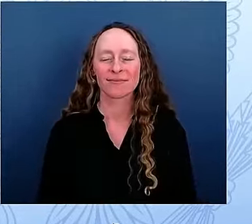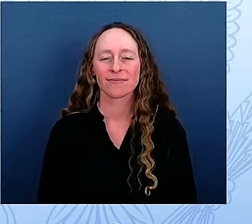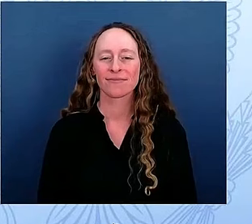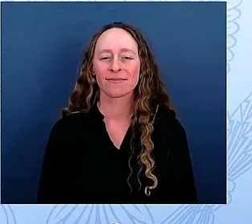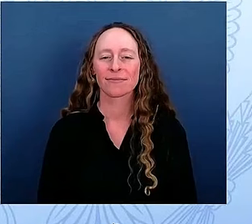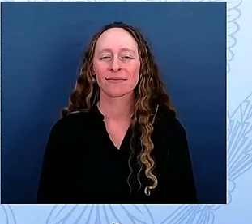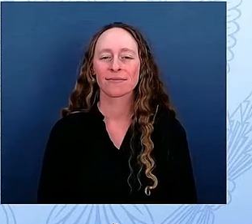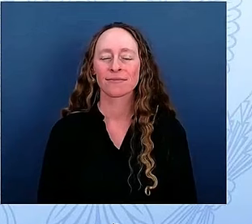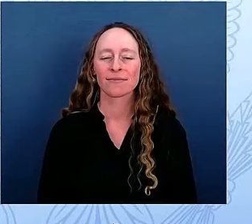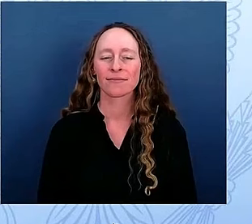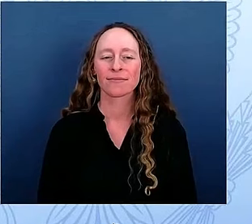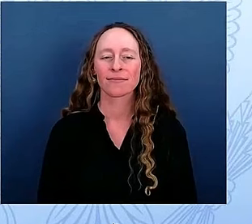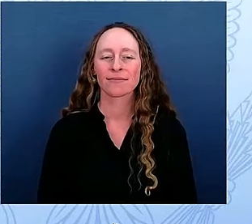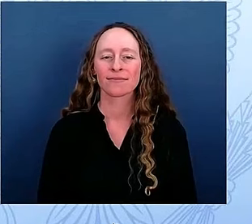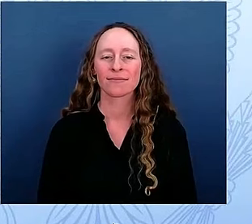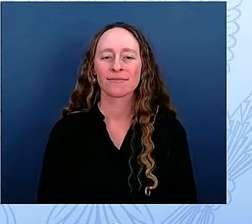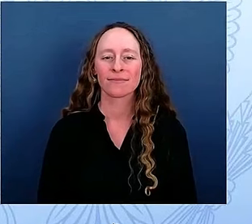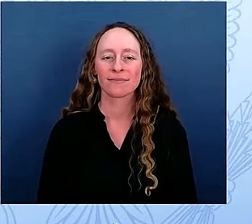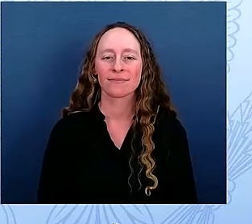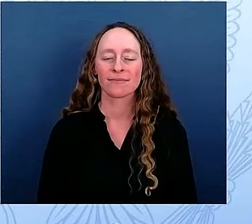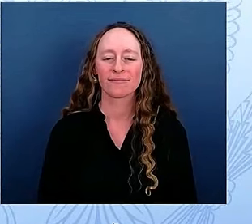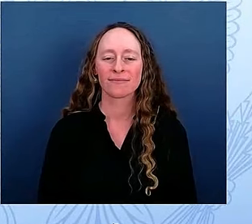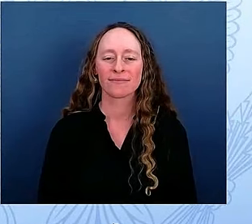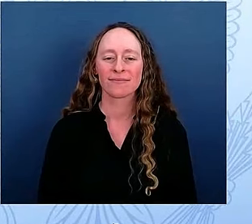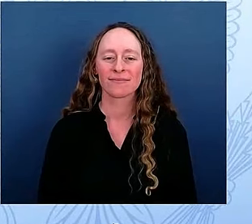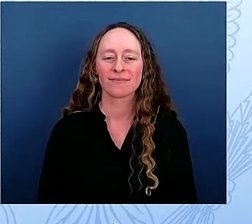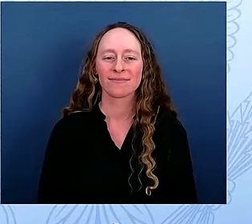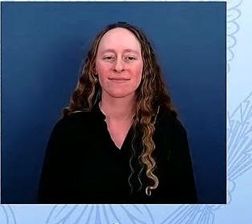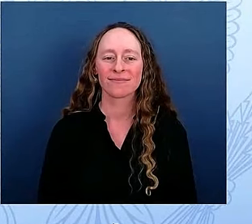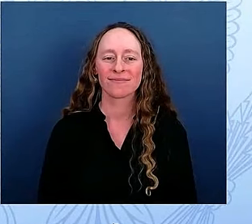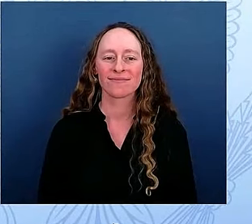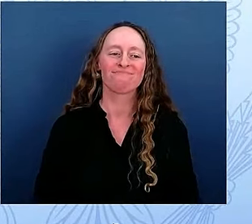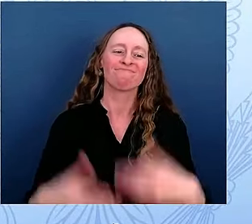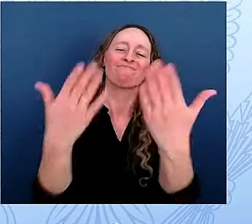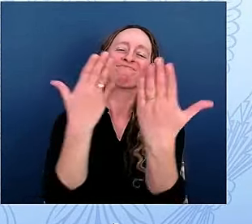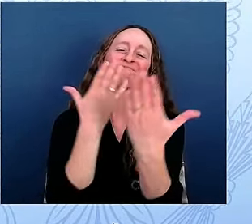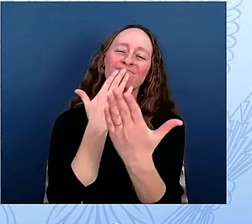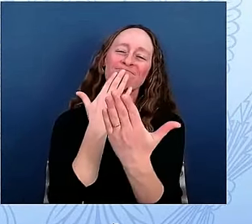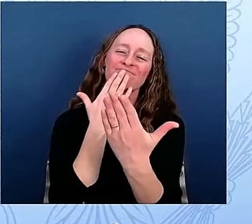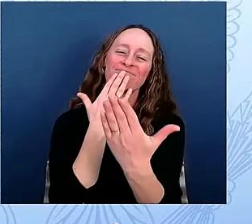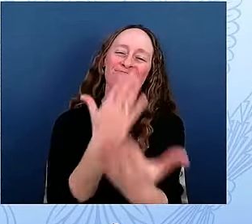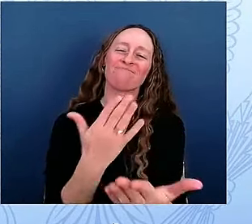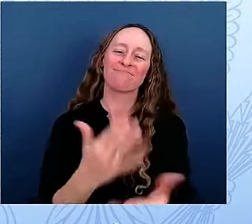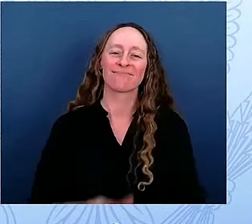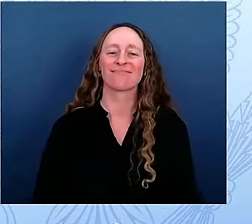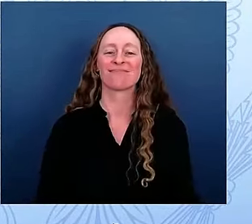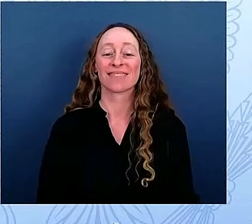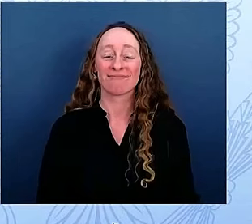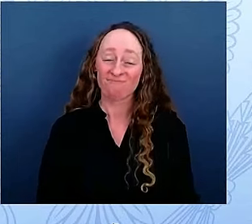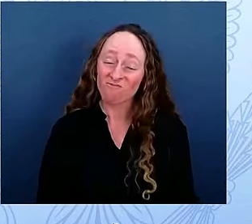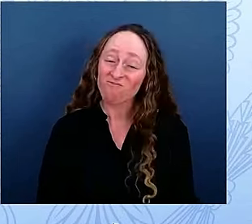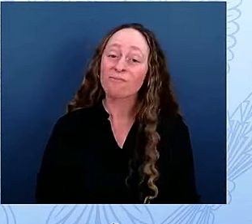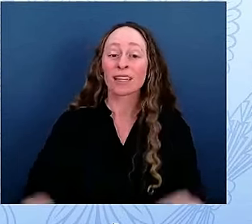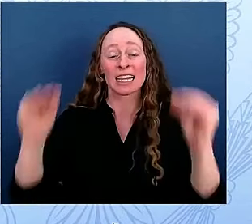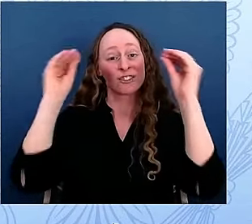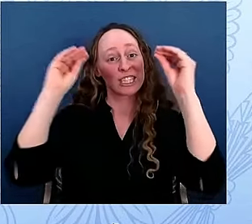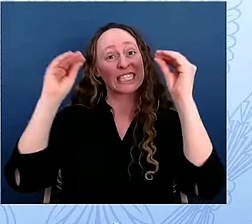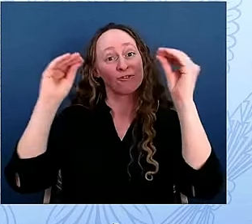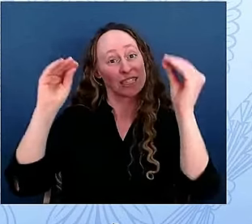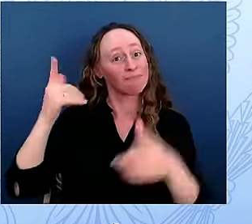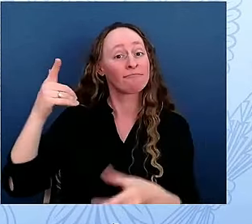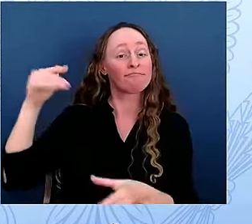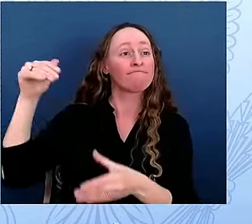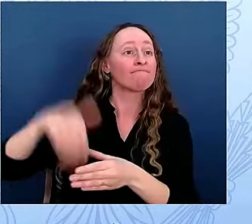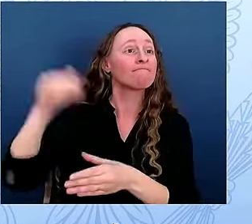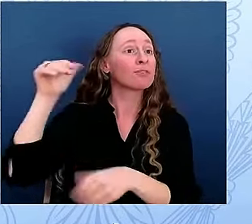Thank you, Alicia. Teaching isn't just a job. It's a calling. And when we can all see that